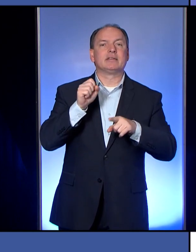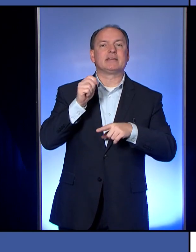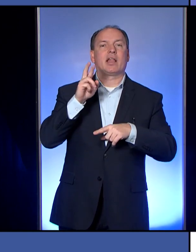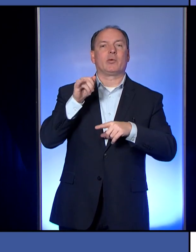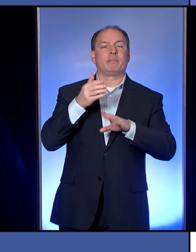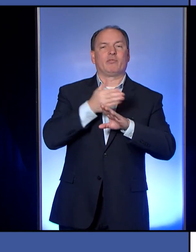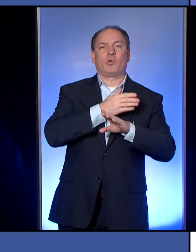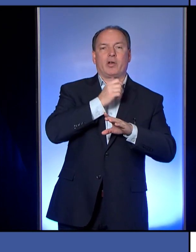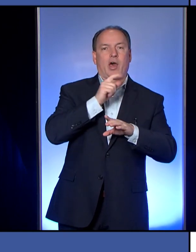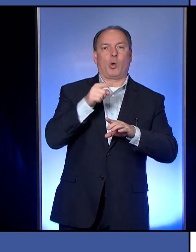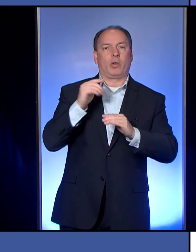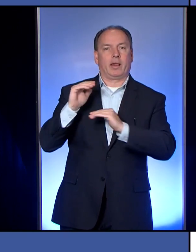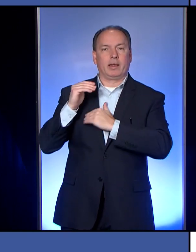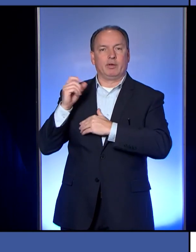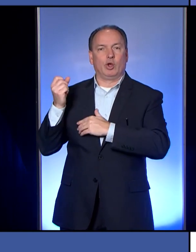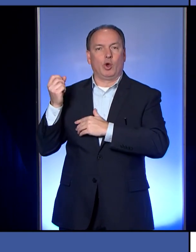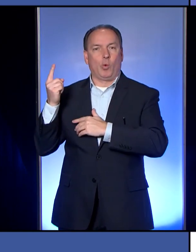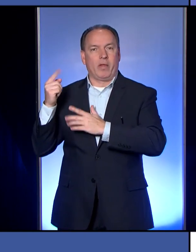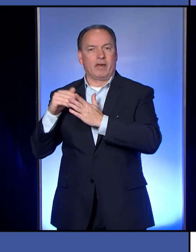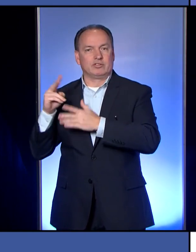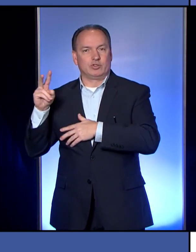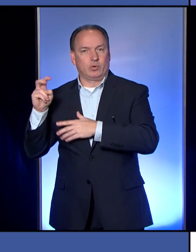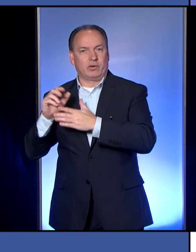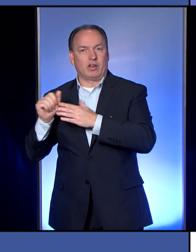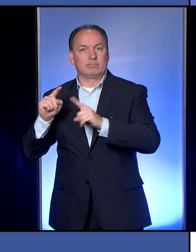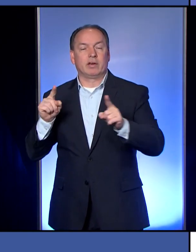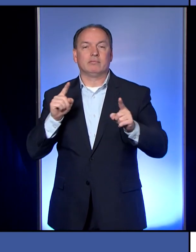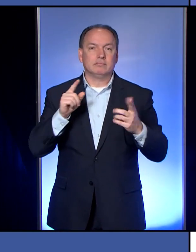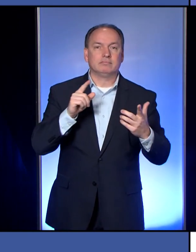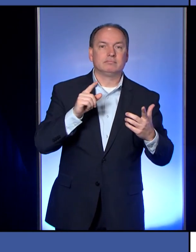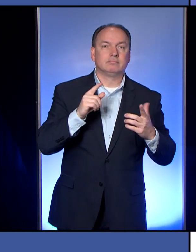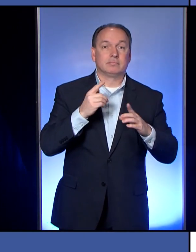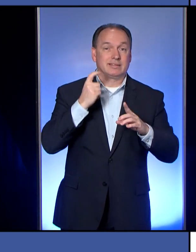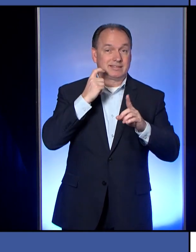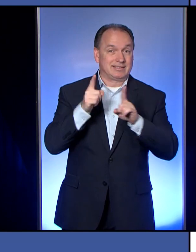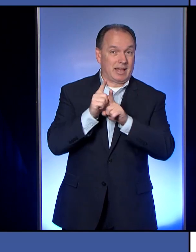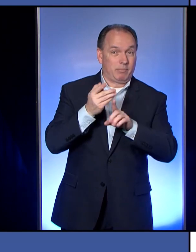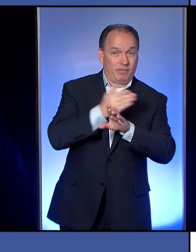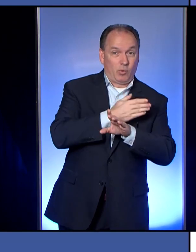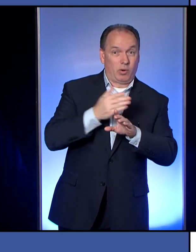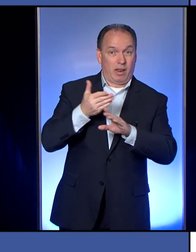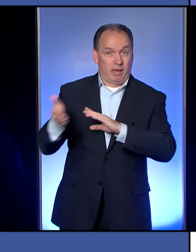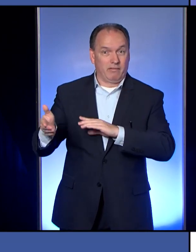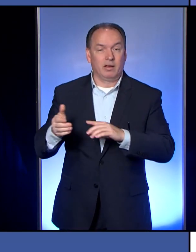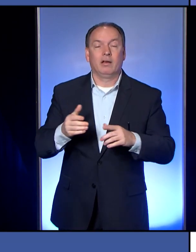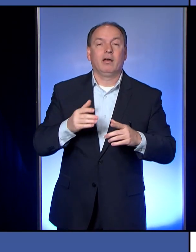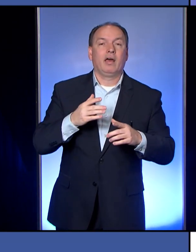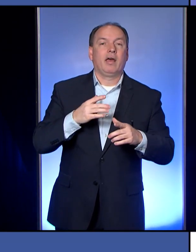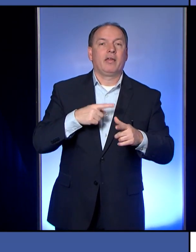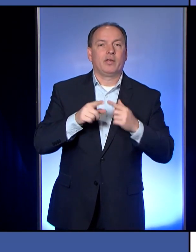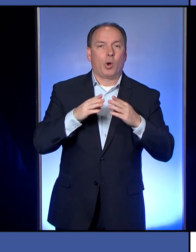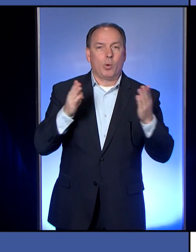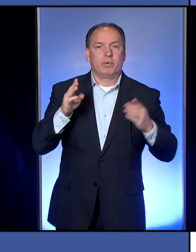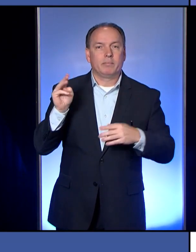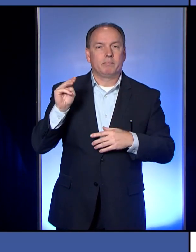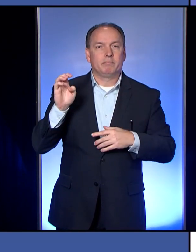just $1,200, but the same salary that they had prior to layoff, and open up Medicare